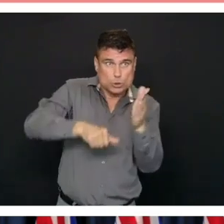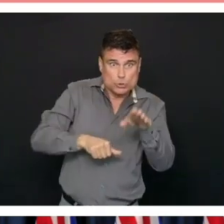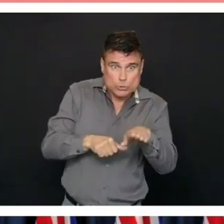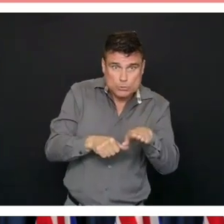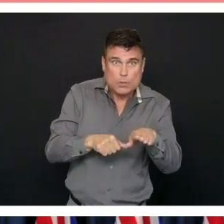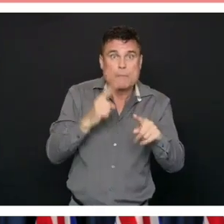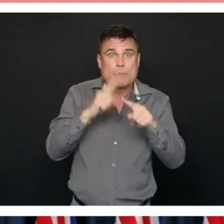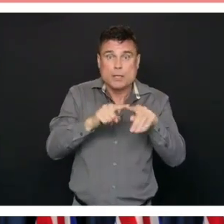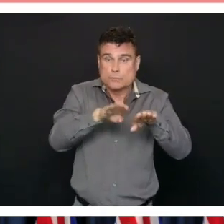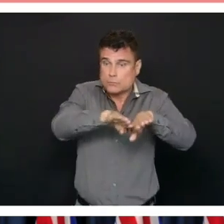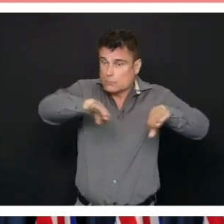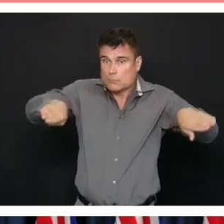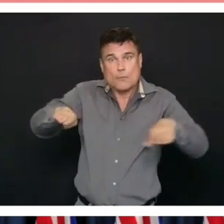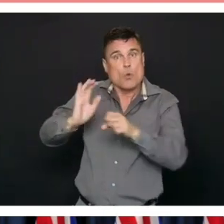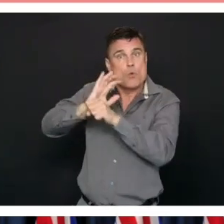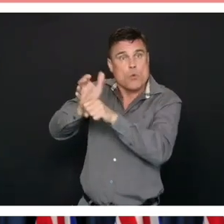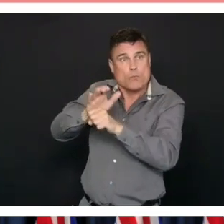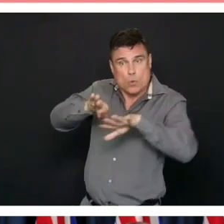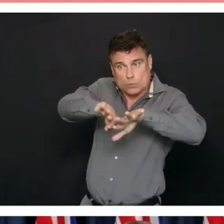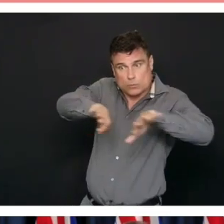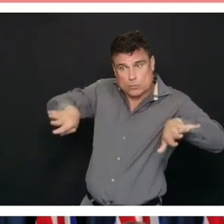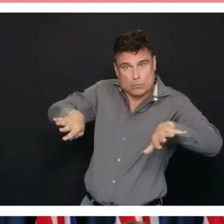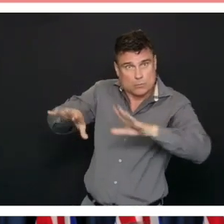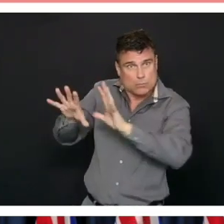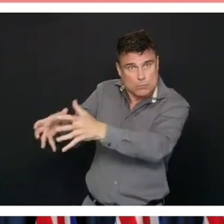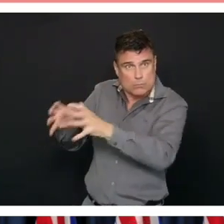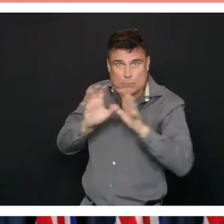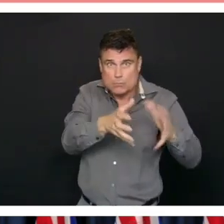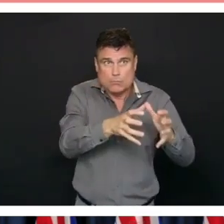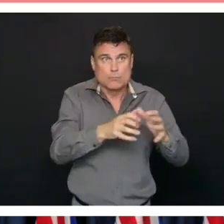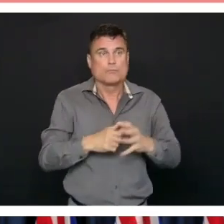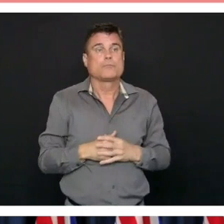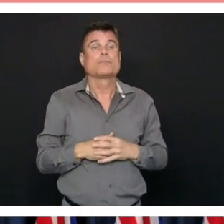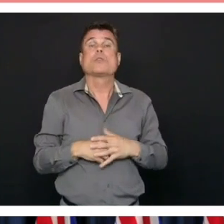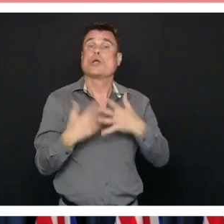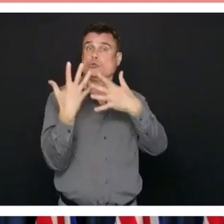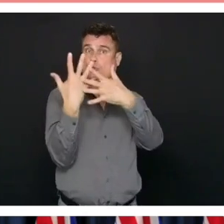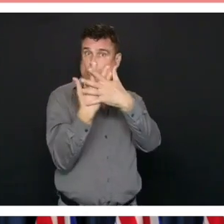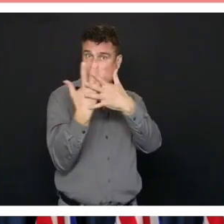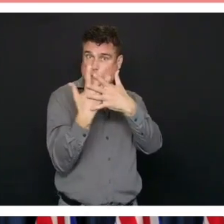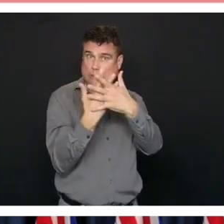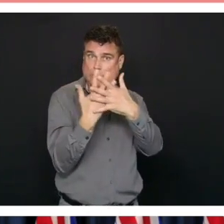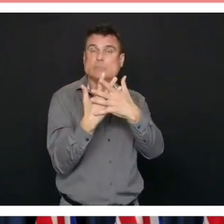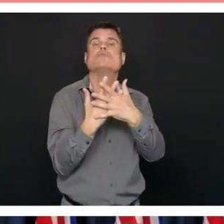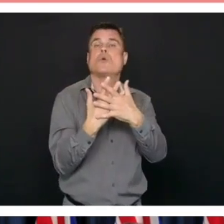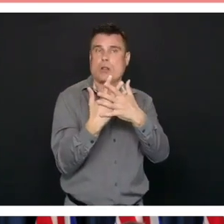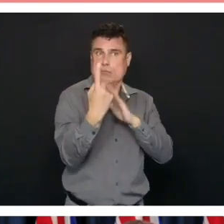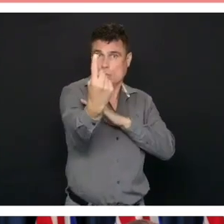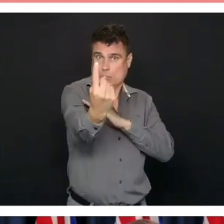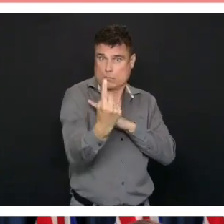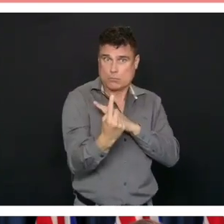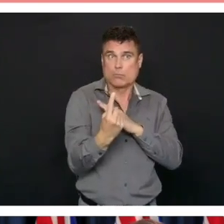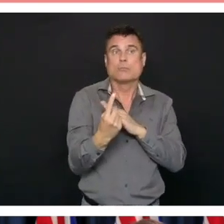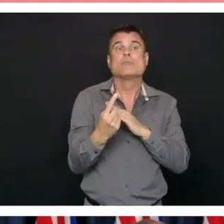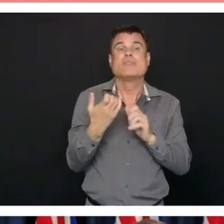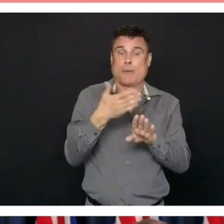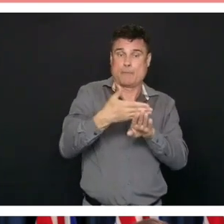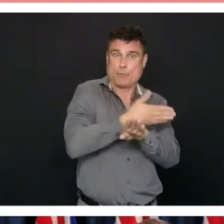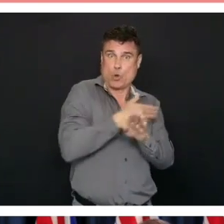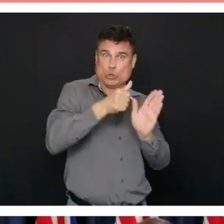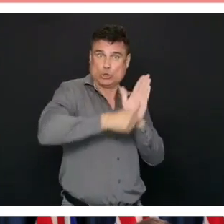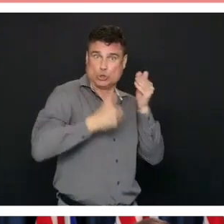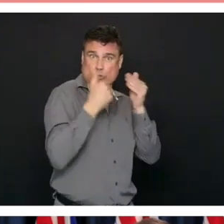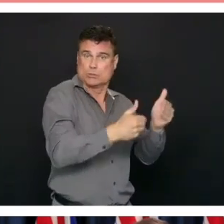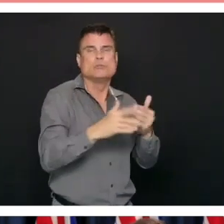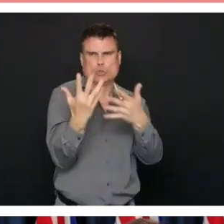have been confirmed. That's part of the planning and that screening programs and pre- and post-operative care services are being operationalized.